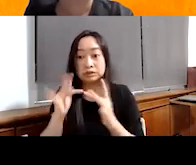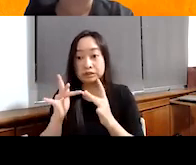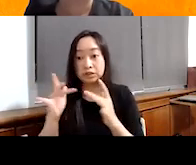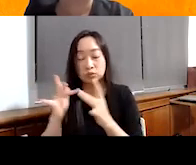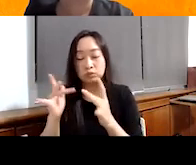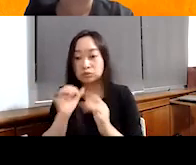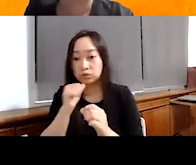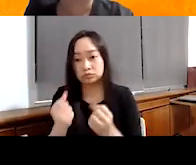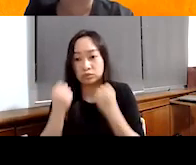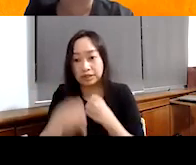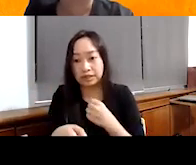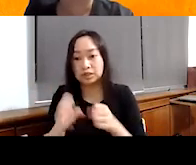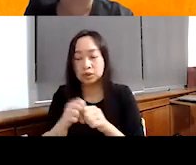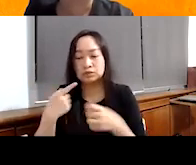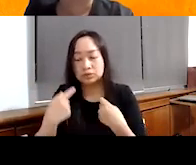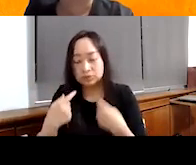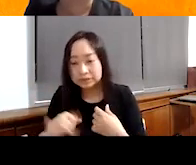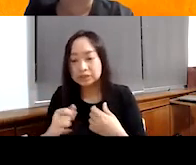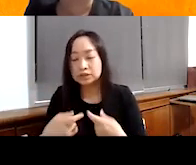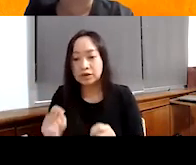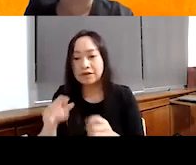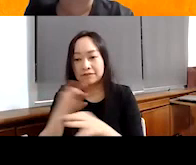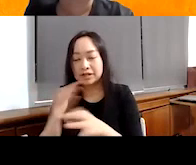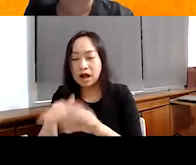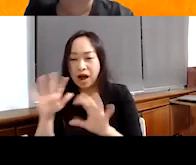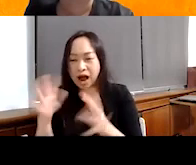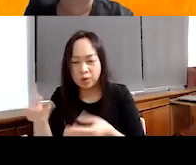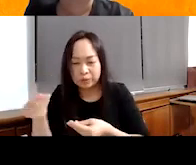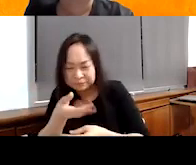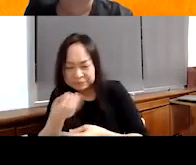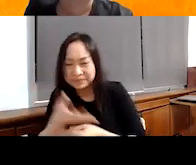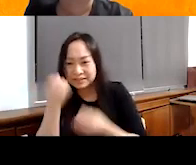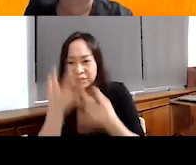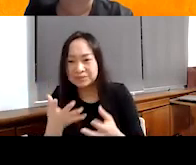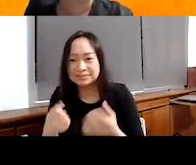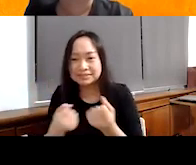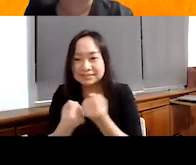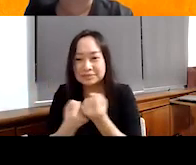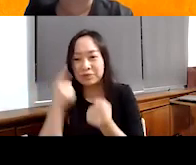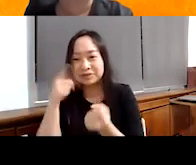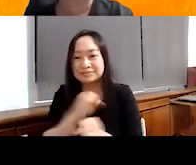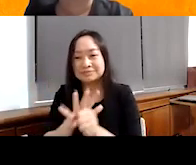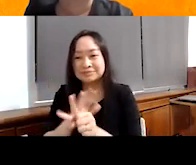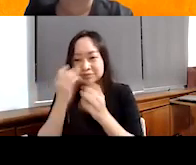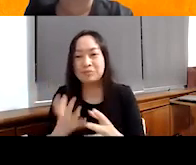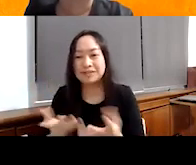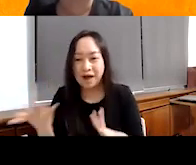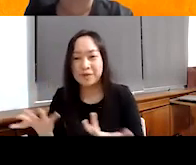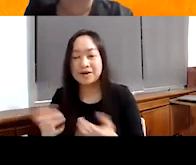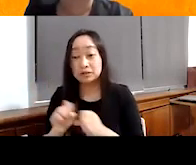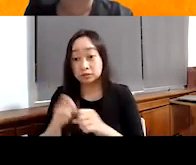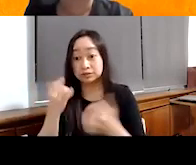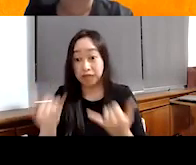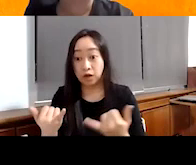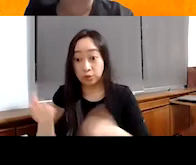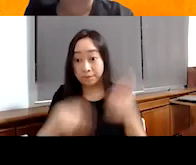and so forth. And so we're still trying to figure out, you know, what are some of the ways that we might be able to, to support in that regard. And since we've been back in schools,